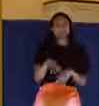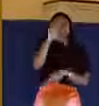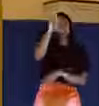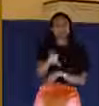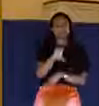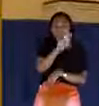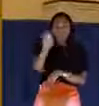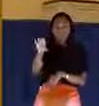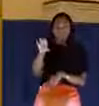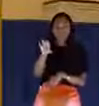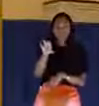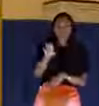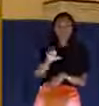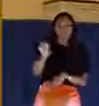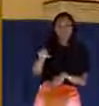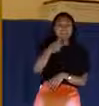Jesus.